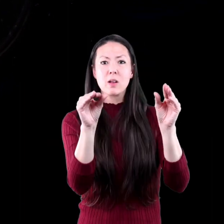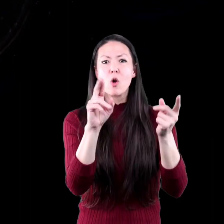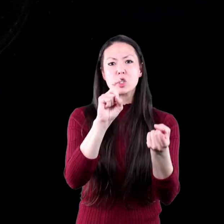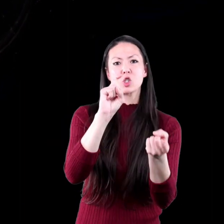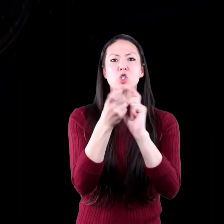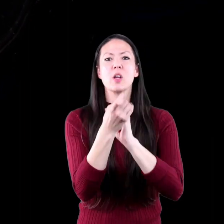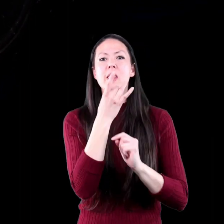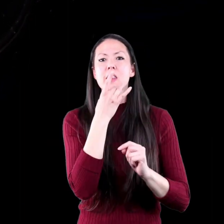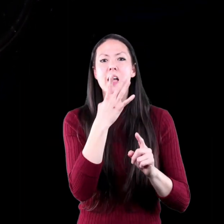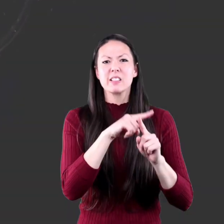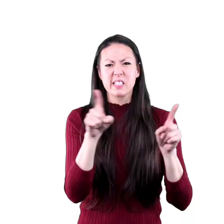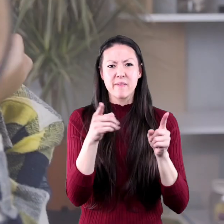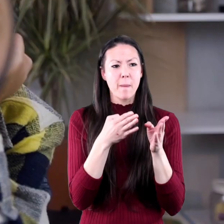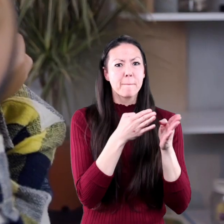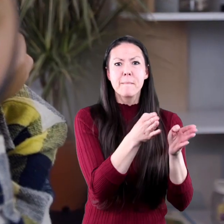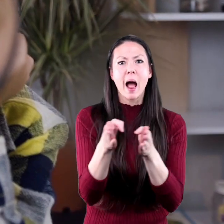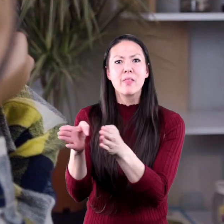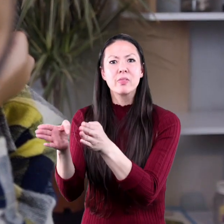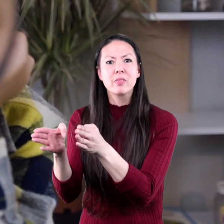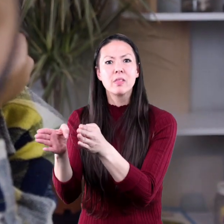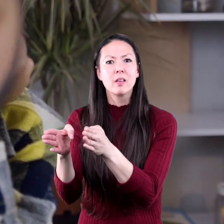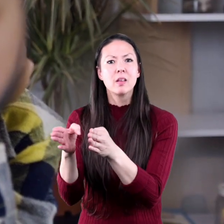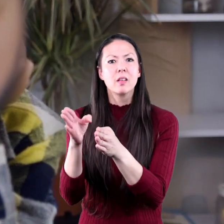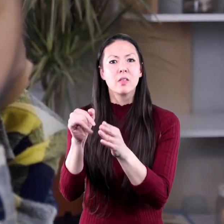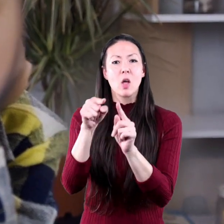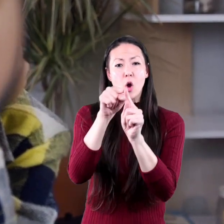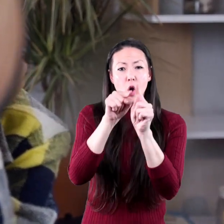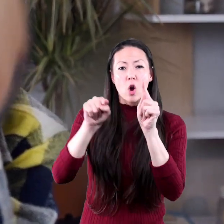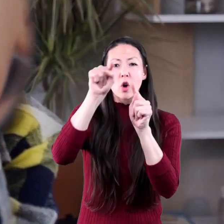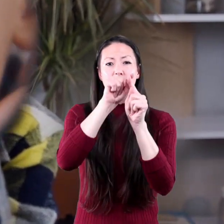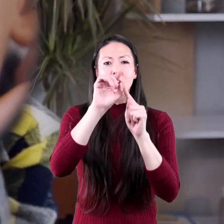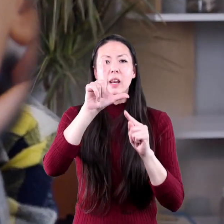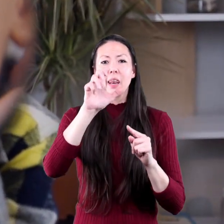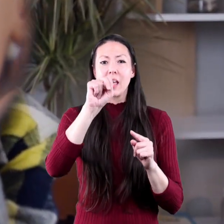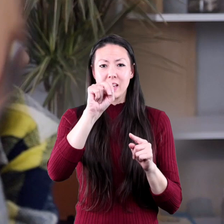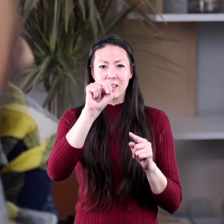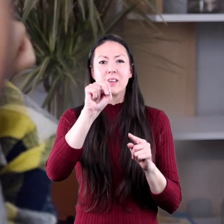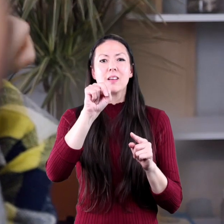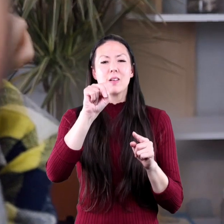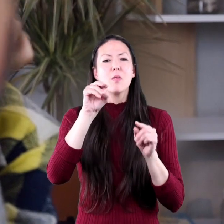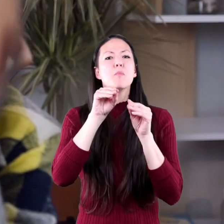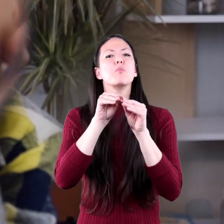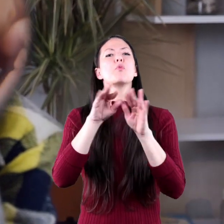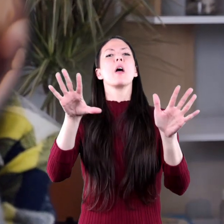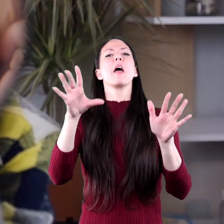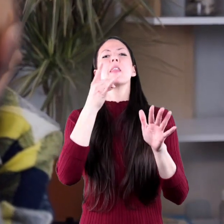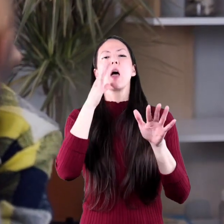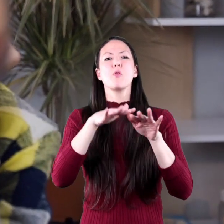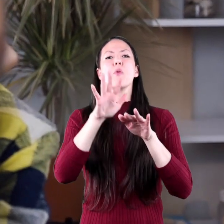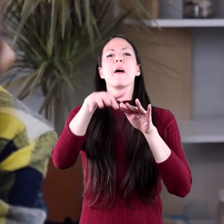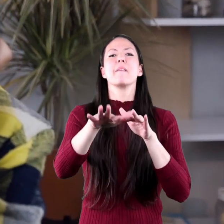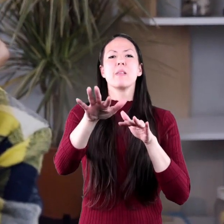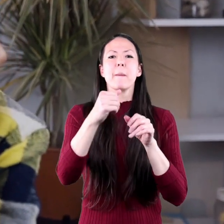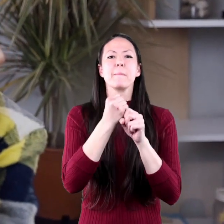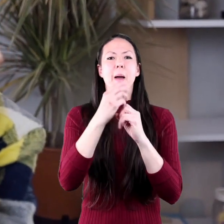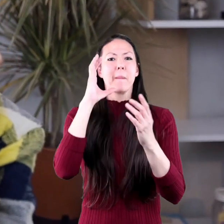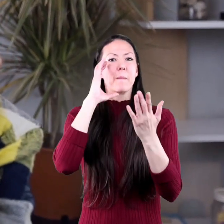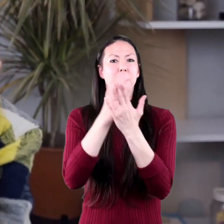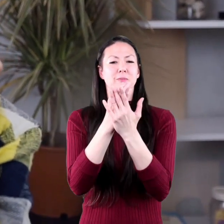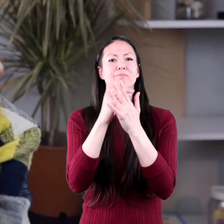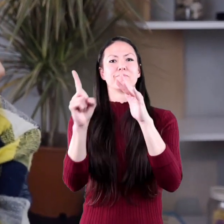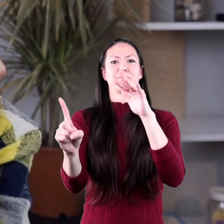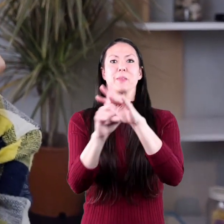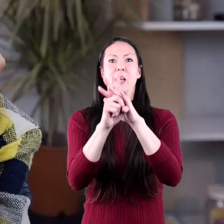changes its path. The curved lens of a magnifying glass spreads out light waves, making objects appear